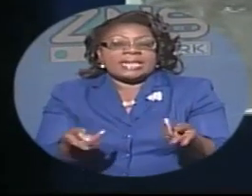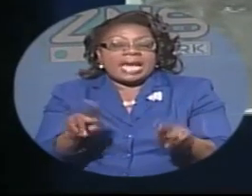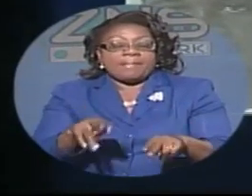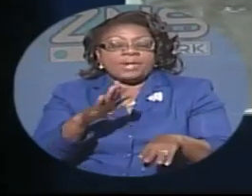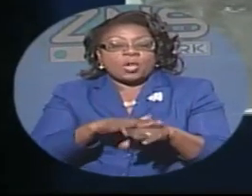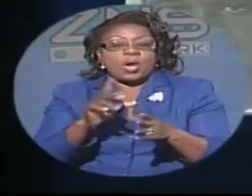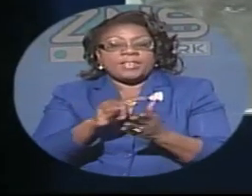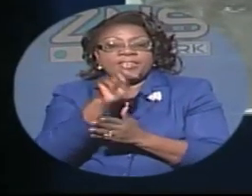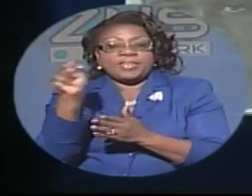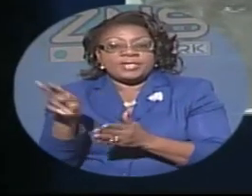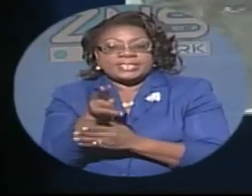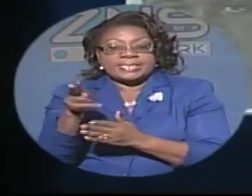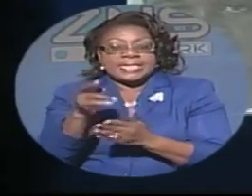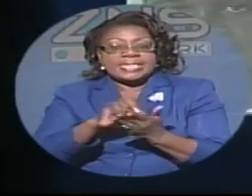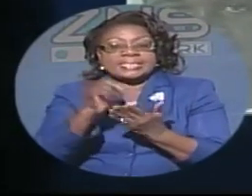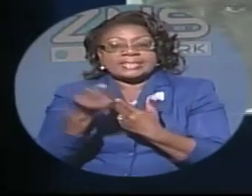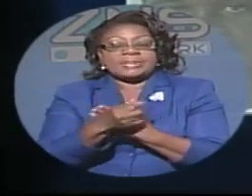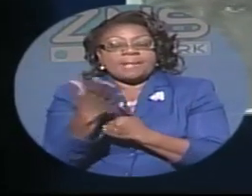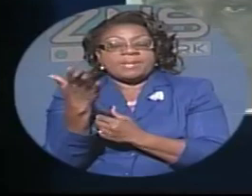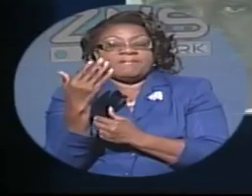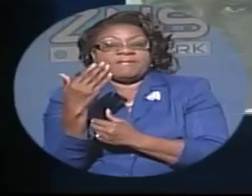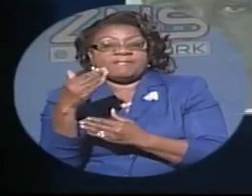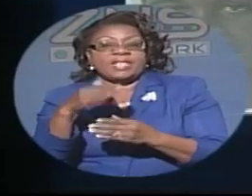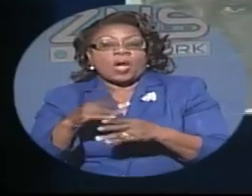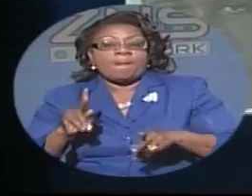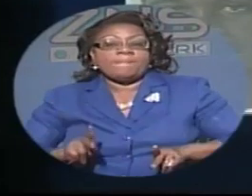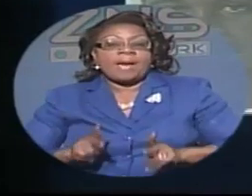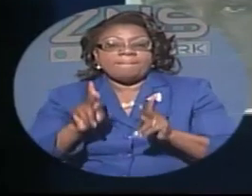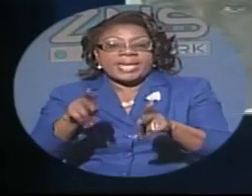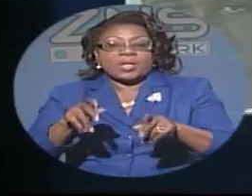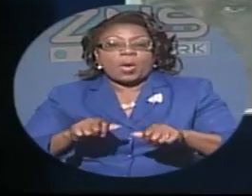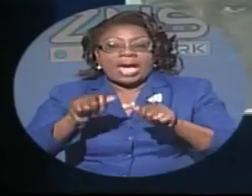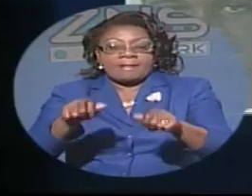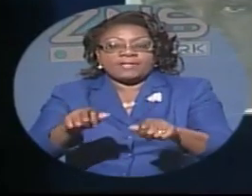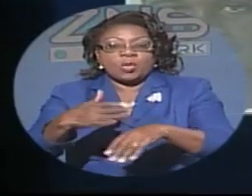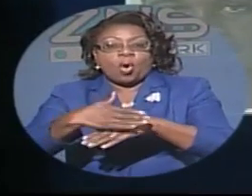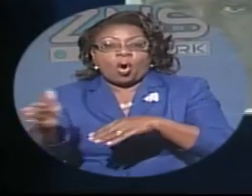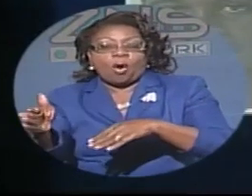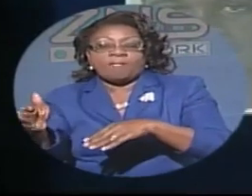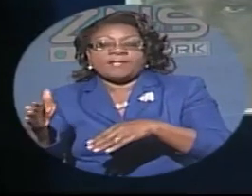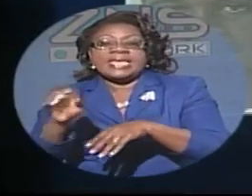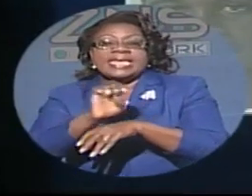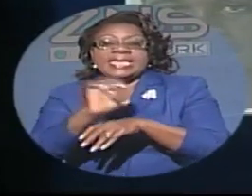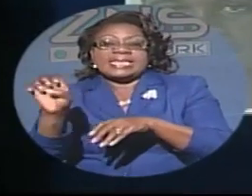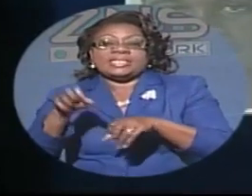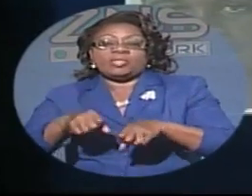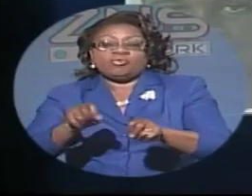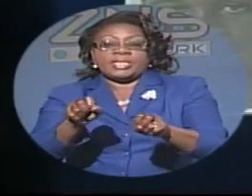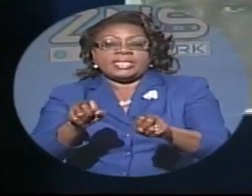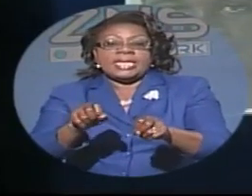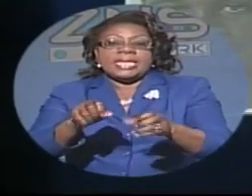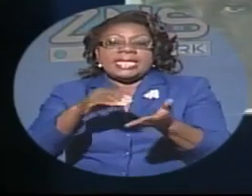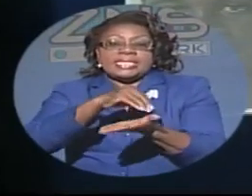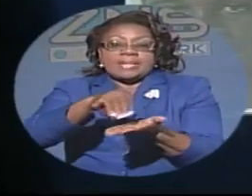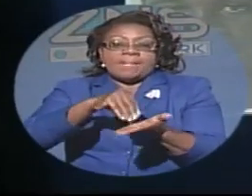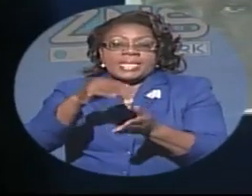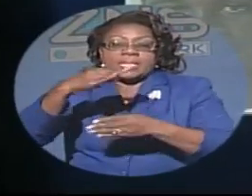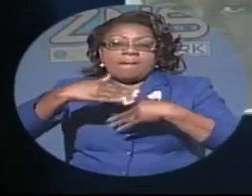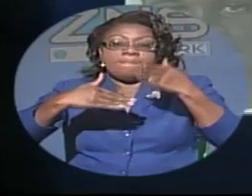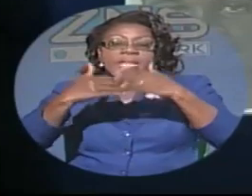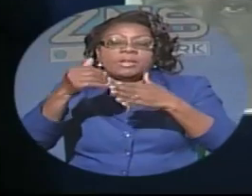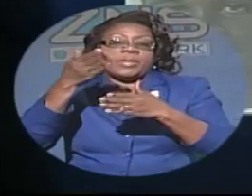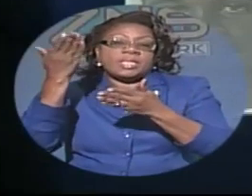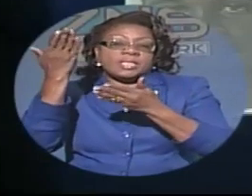on thursday september 15th in the palmetto avenue area off east street wallace is medium build with a dark brown complexion